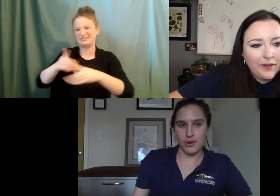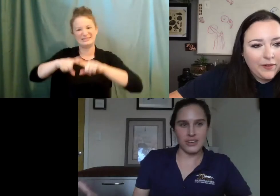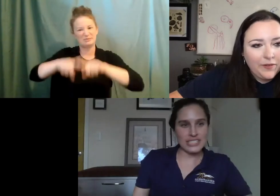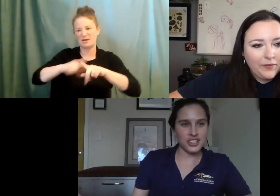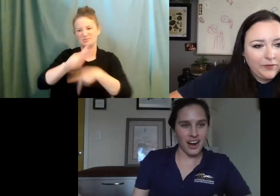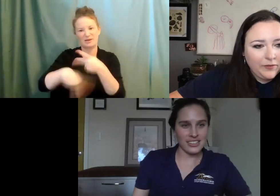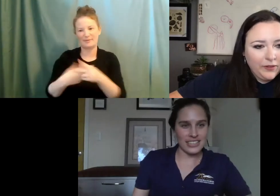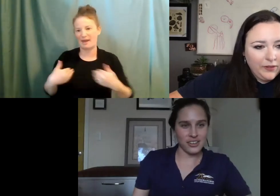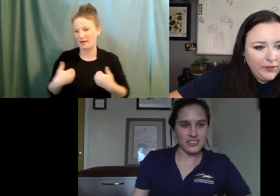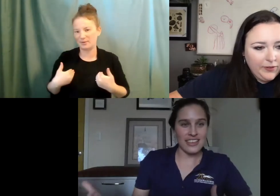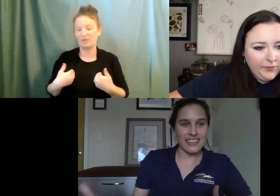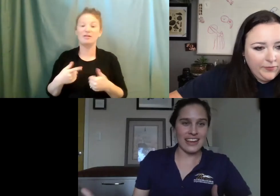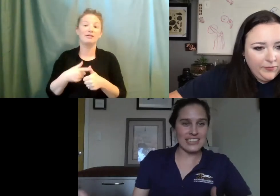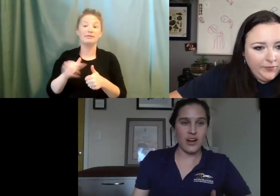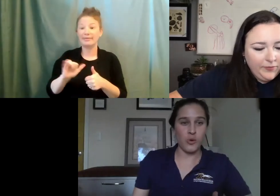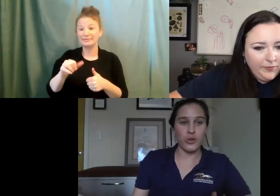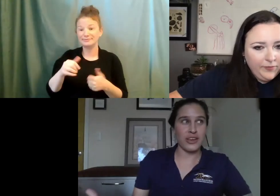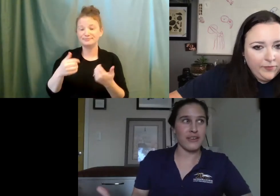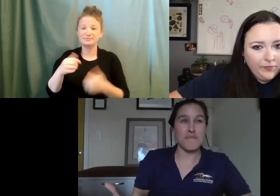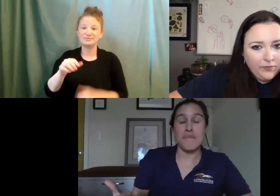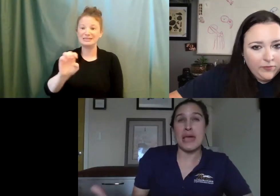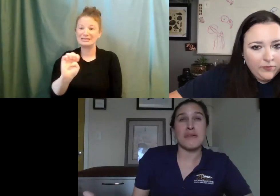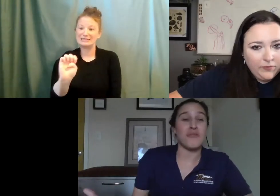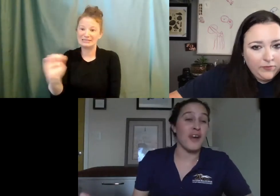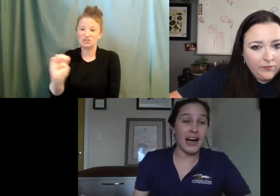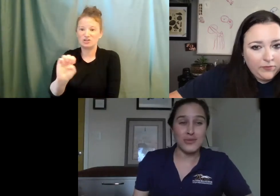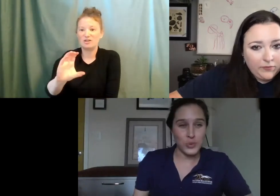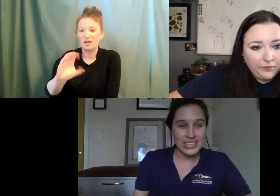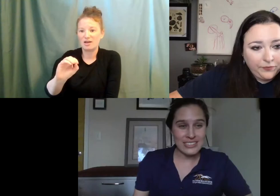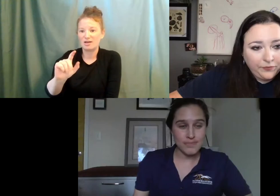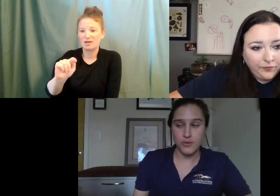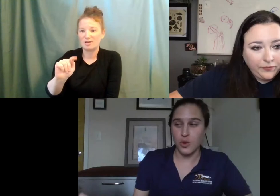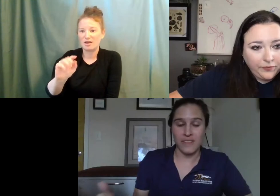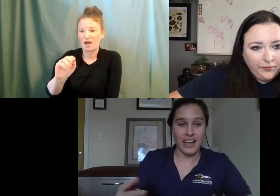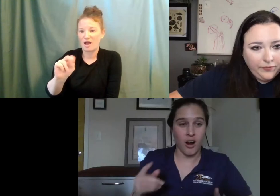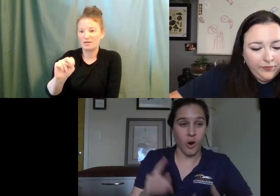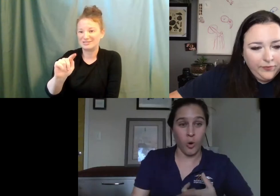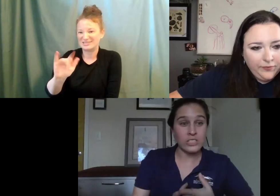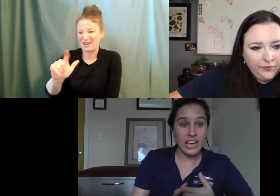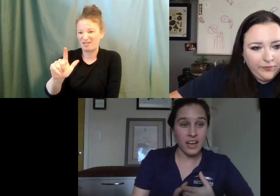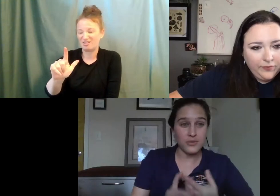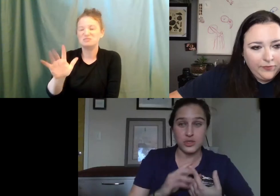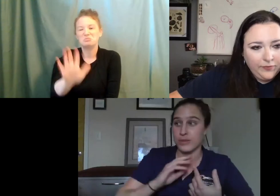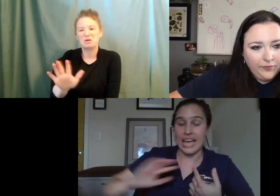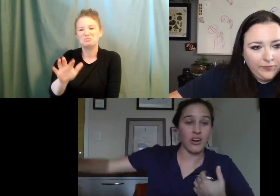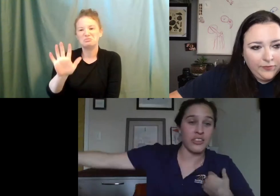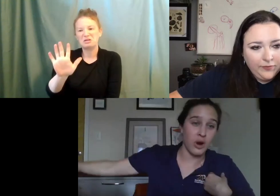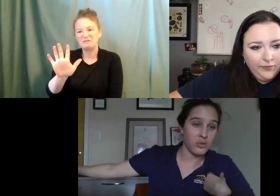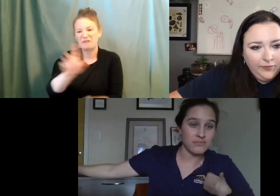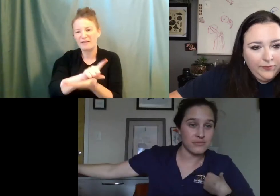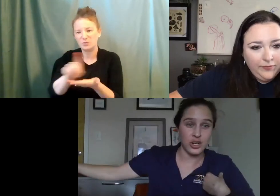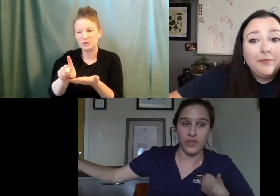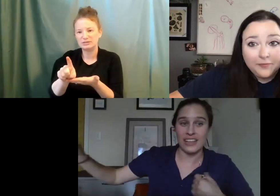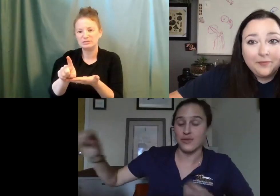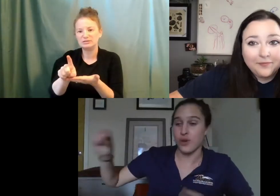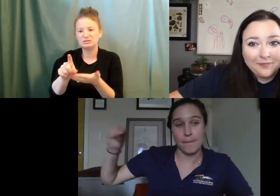for example, Eastern cottontails, they take only maybe five weeks before they are old enough to be out on their